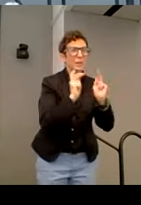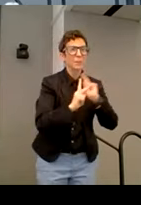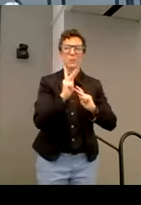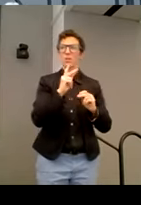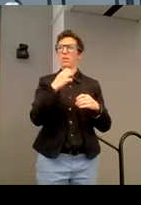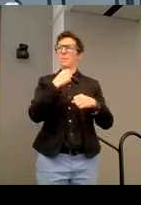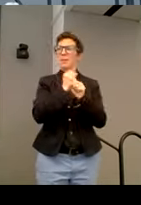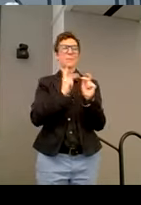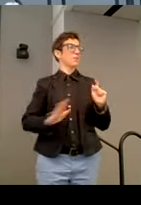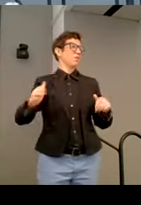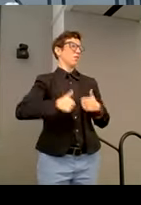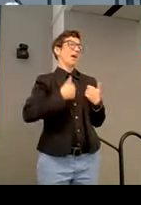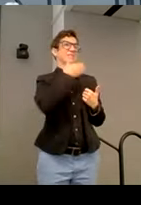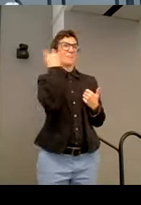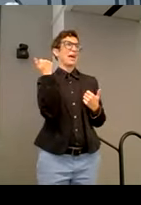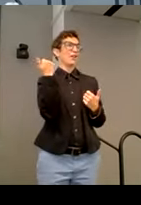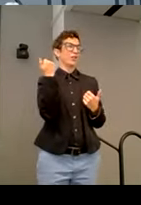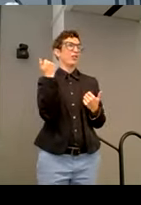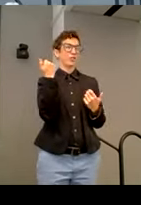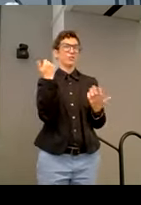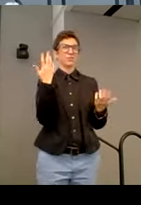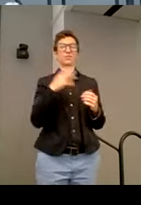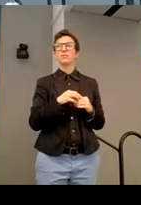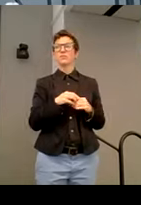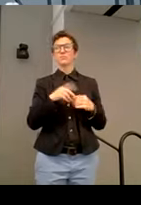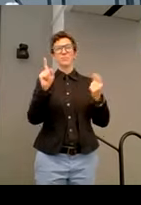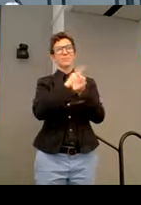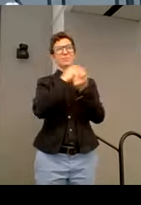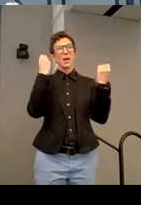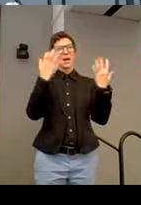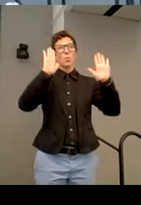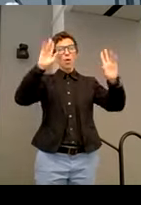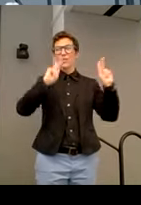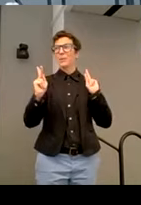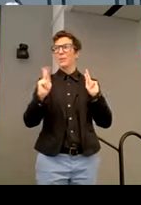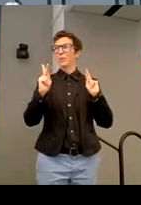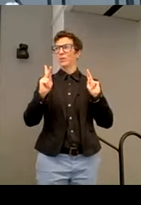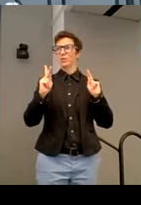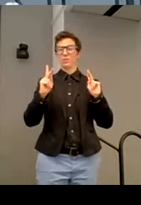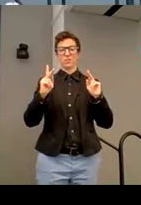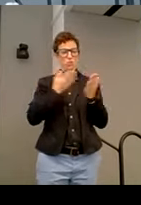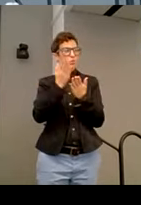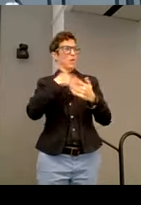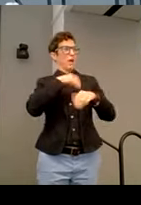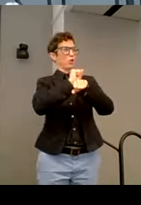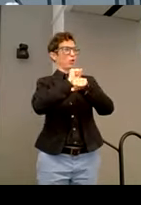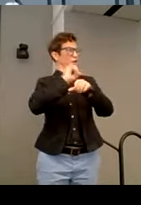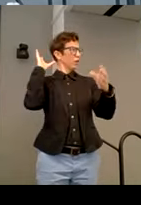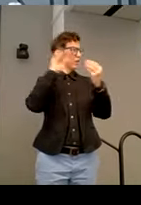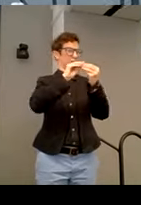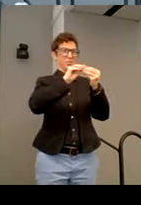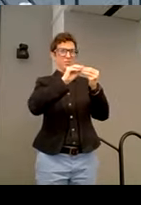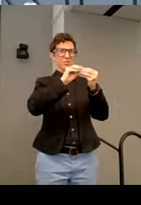make people's lives better. Uh, I've met so many wonderful people in the work that I do saying, whoa,